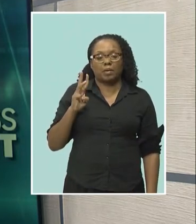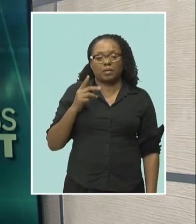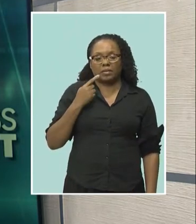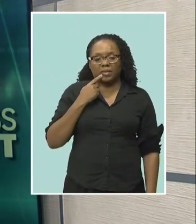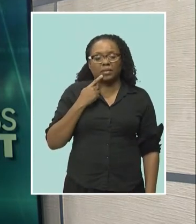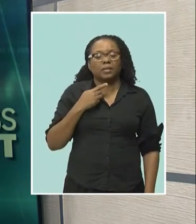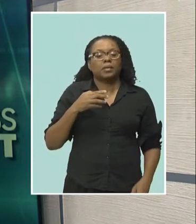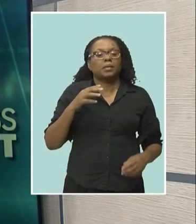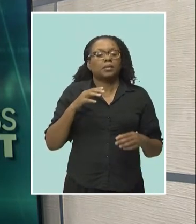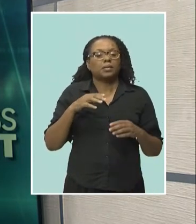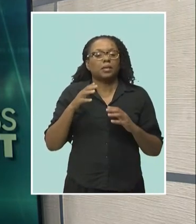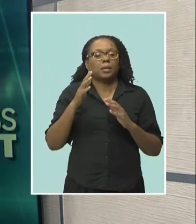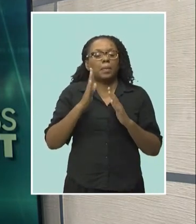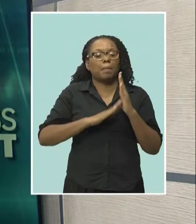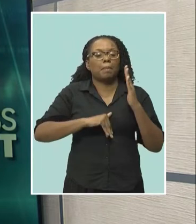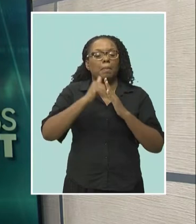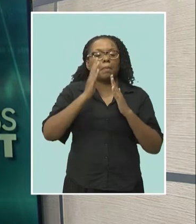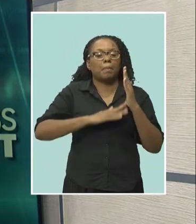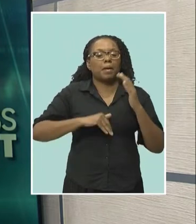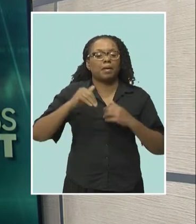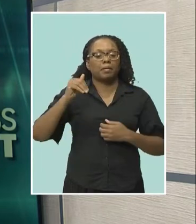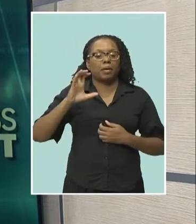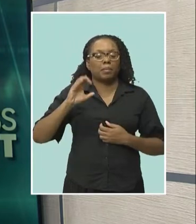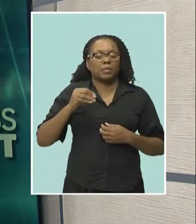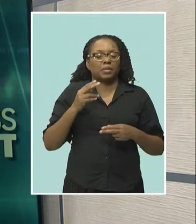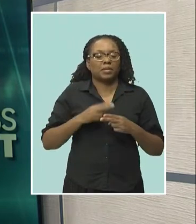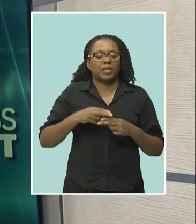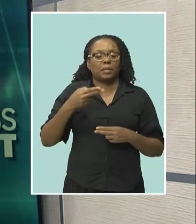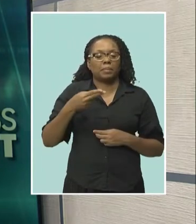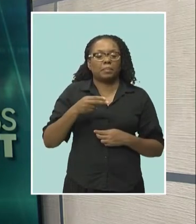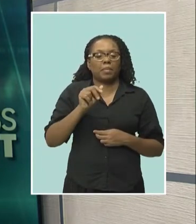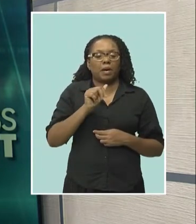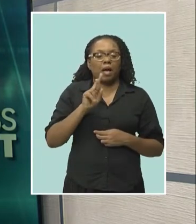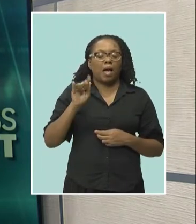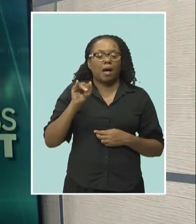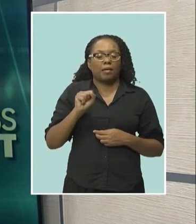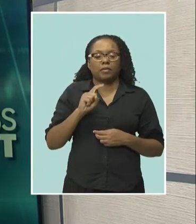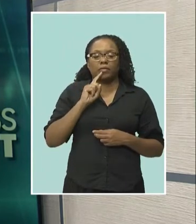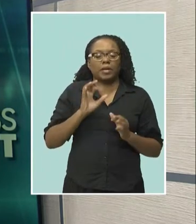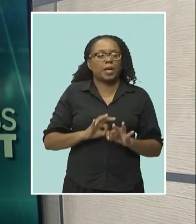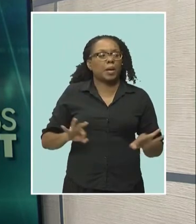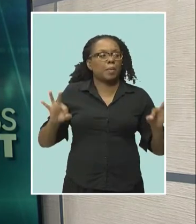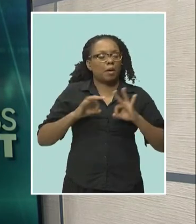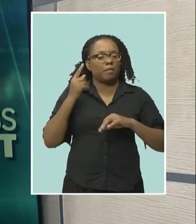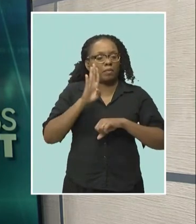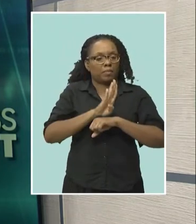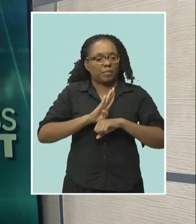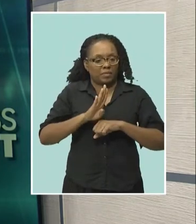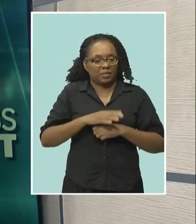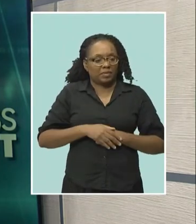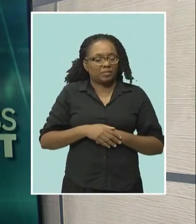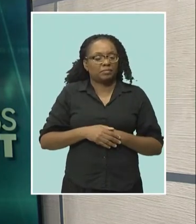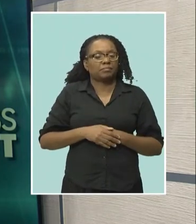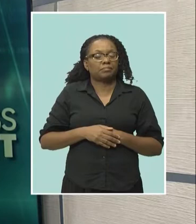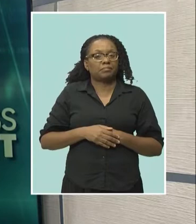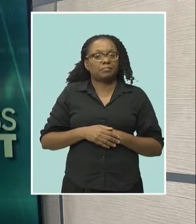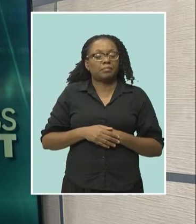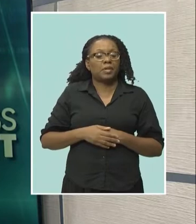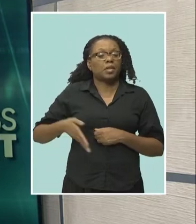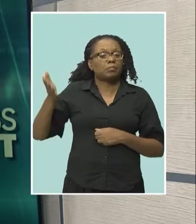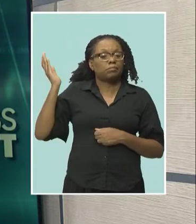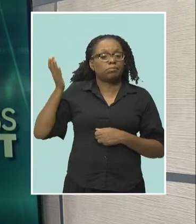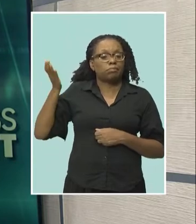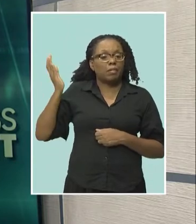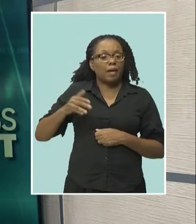government in capturing the colorful landscape and history of Barbados. Addressing the 50th anniversary dinner at the Sandals Royal